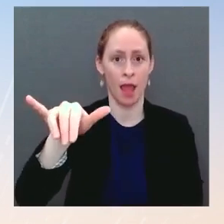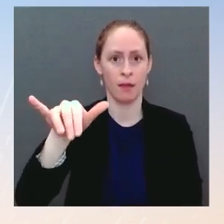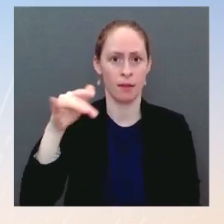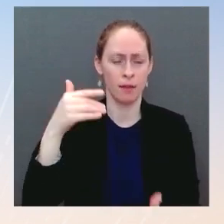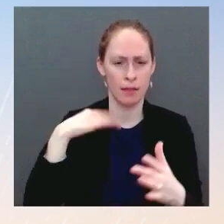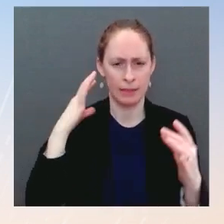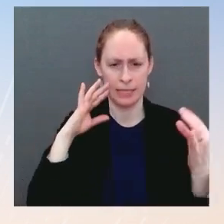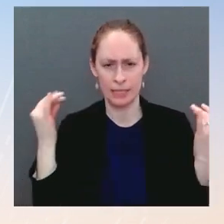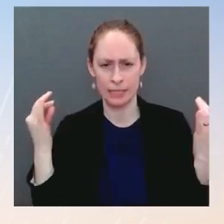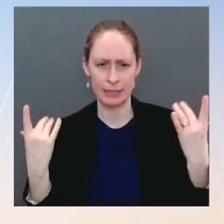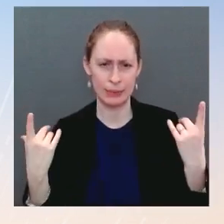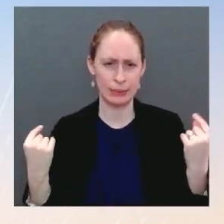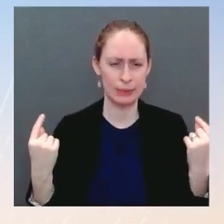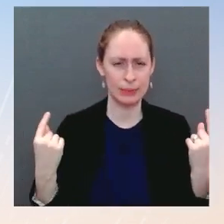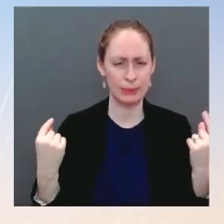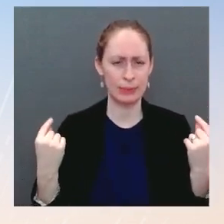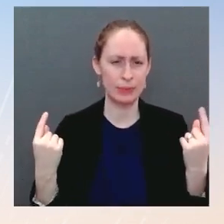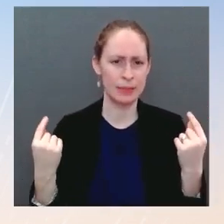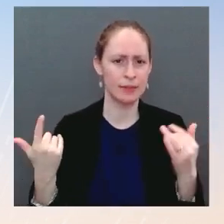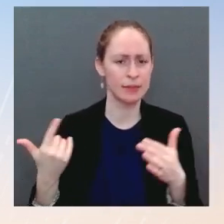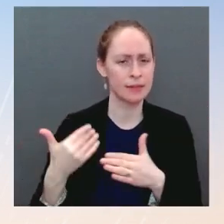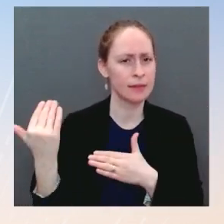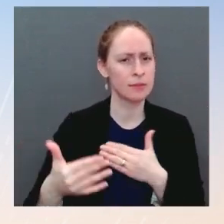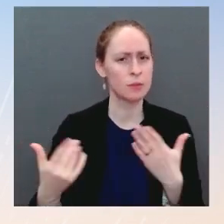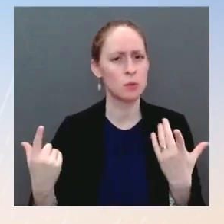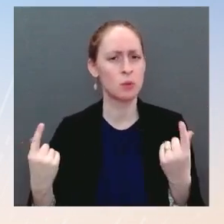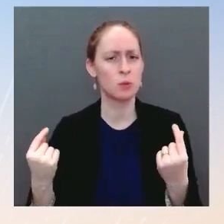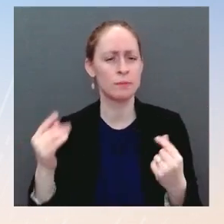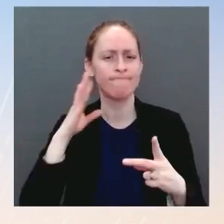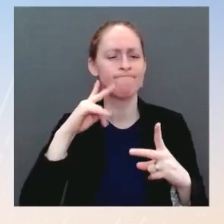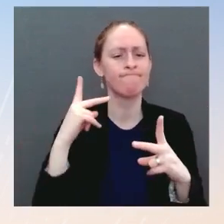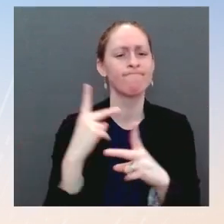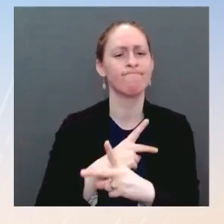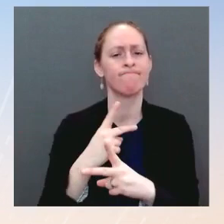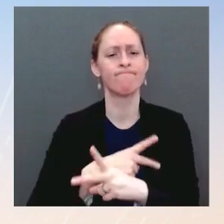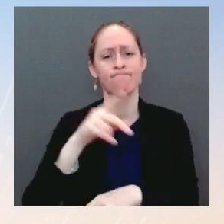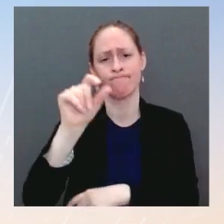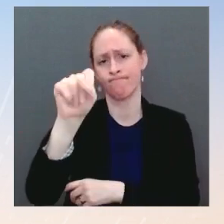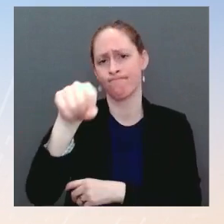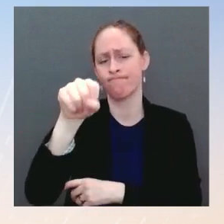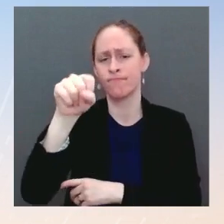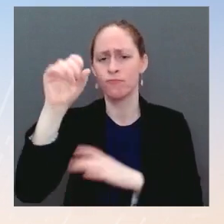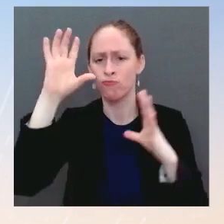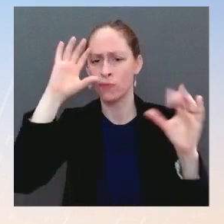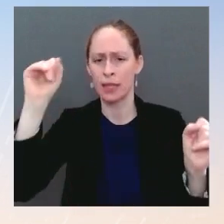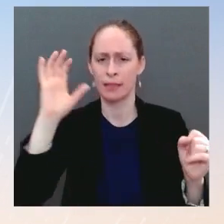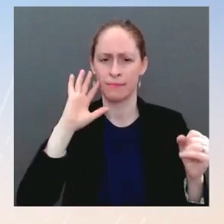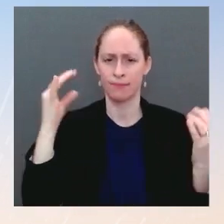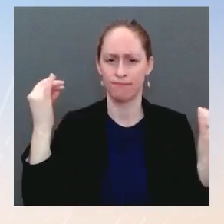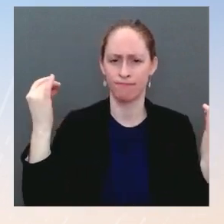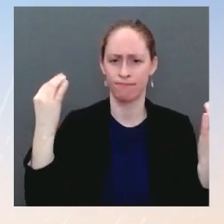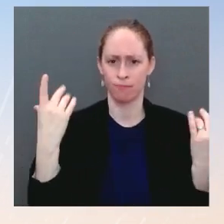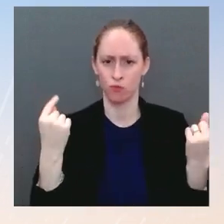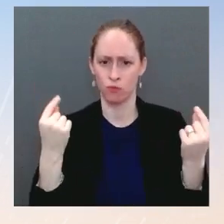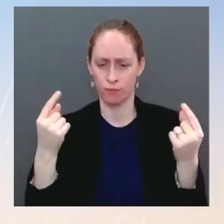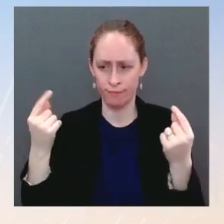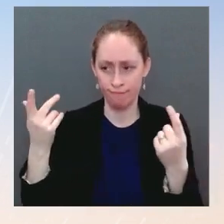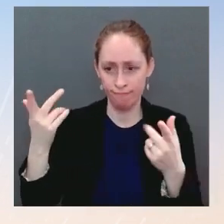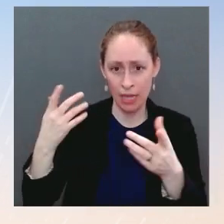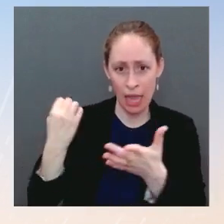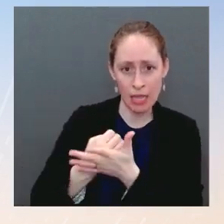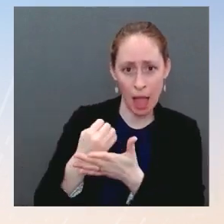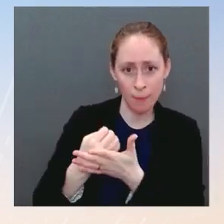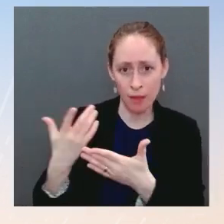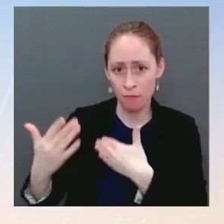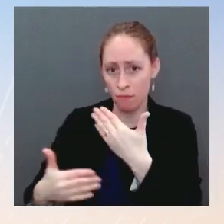the President is going to make these decisions based on what we're seeing in economic data and what we feel is certainly needed at this time in the